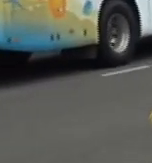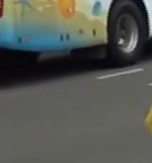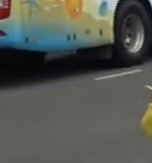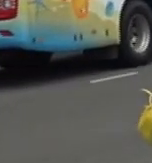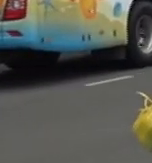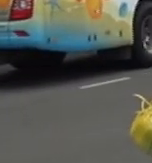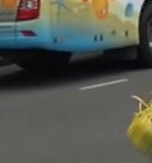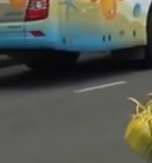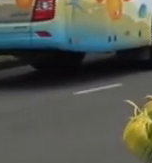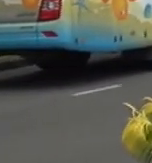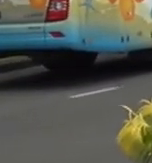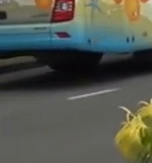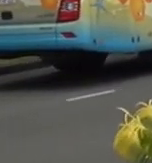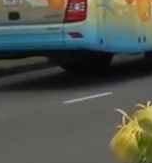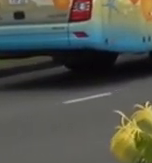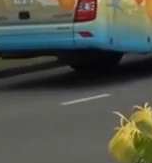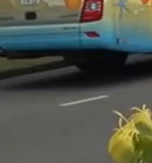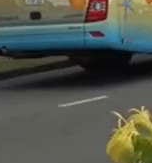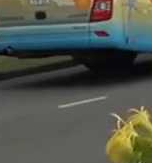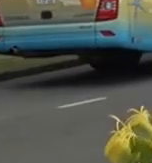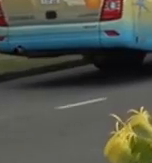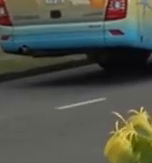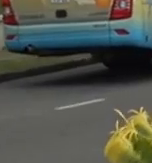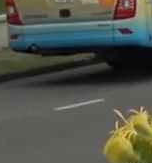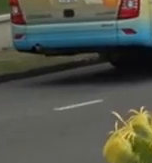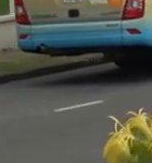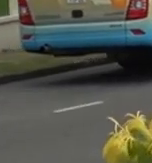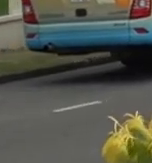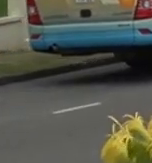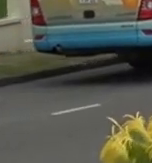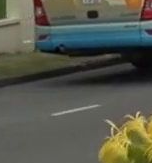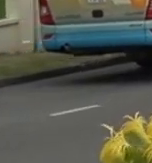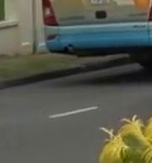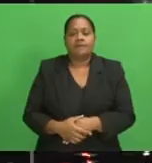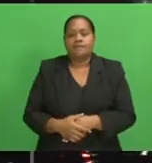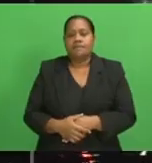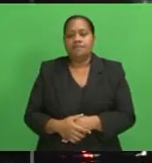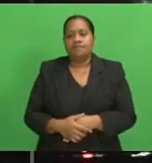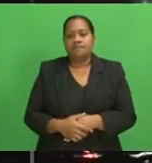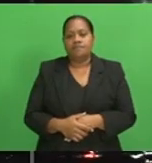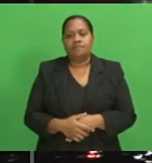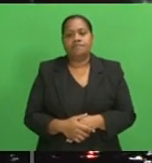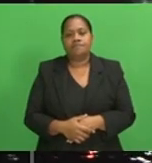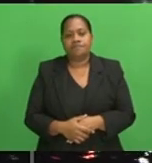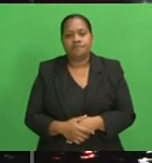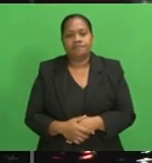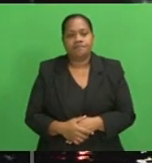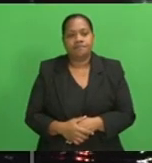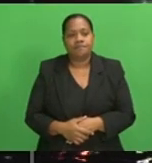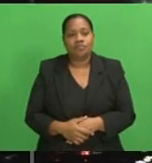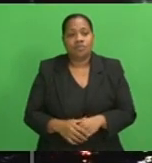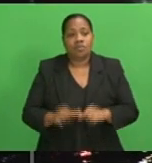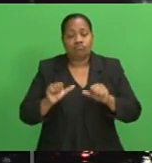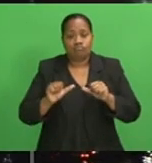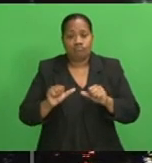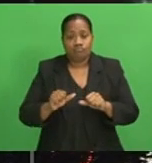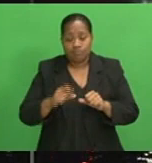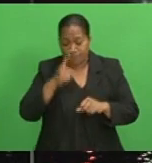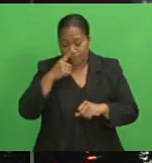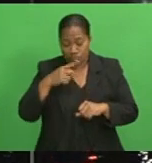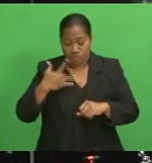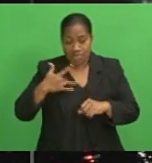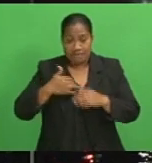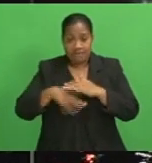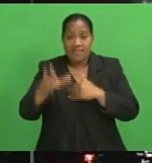illegitimate businesses are losing out. Pranita Prakash, FBC News. Residents living in and around the greater Lamy